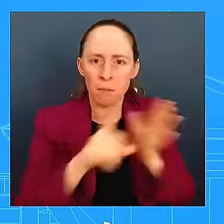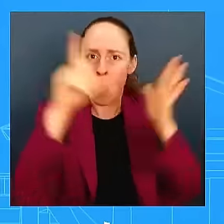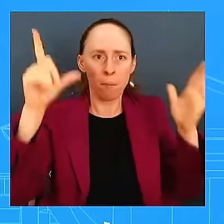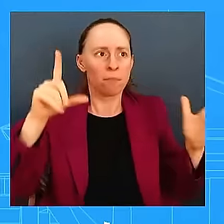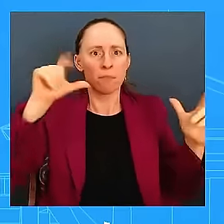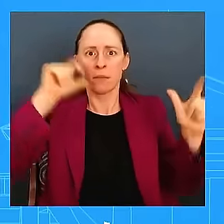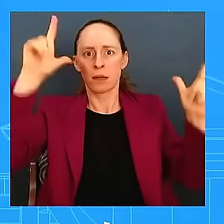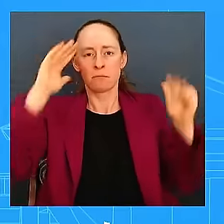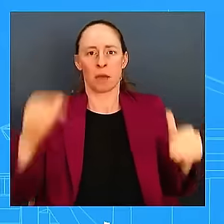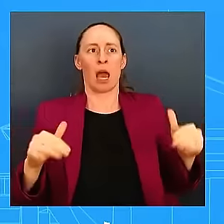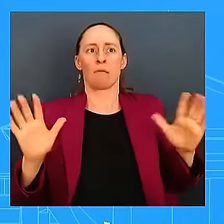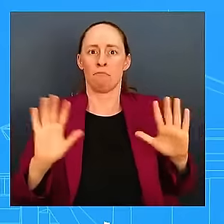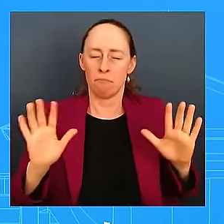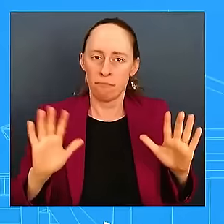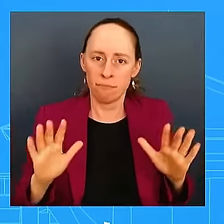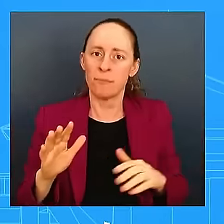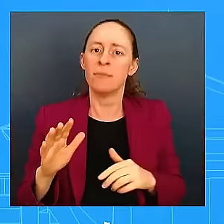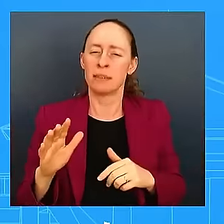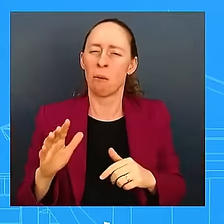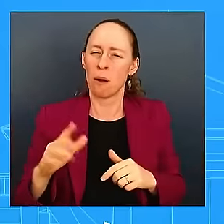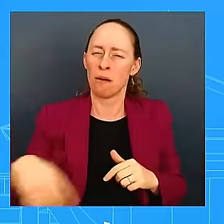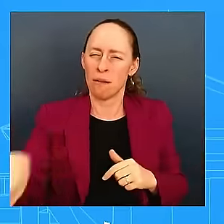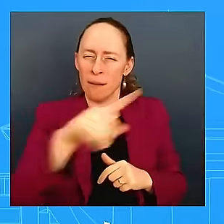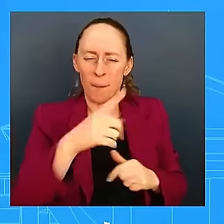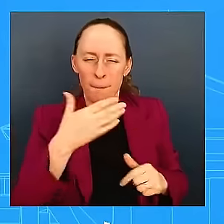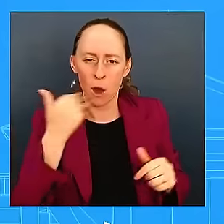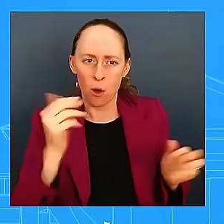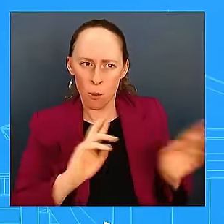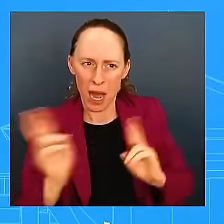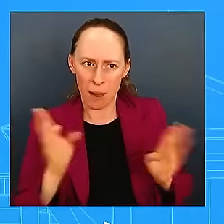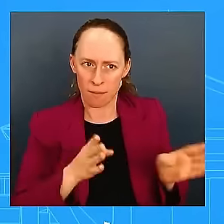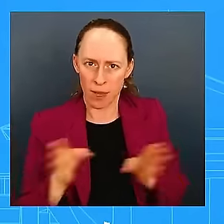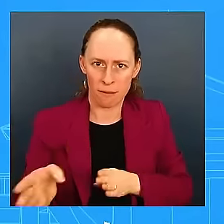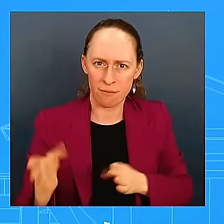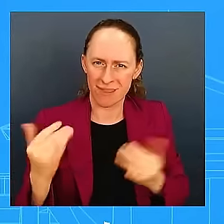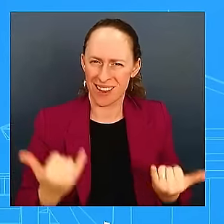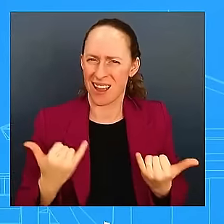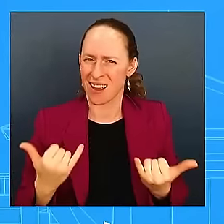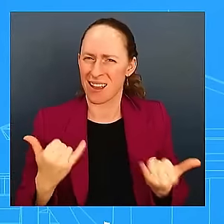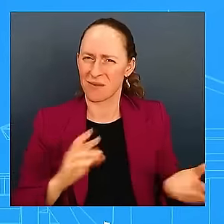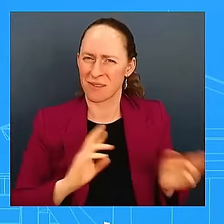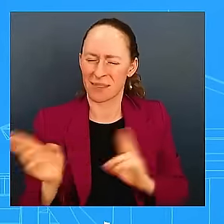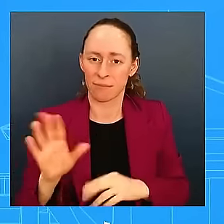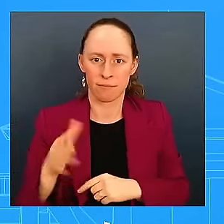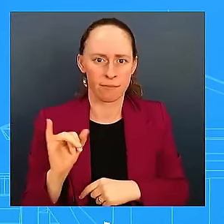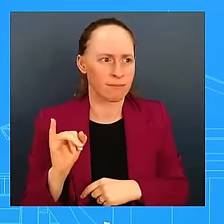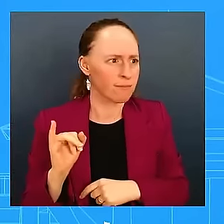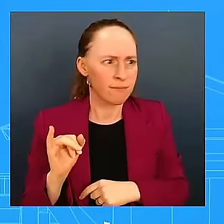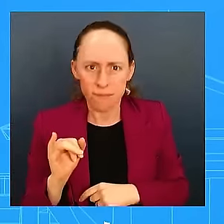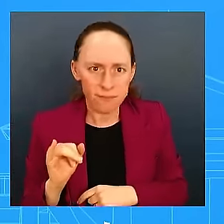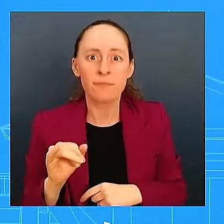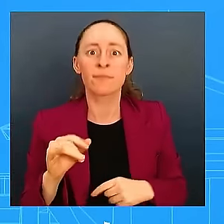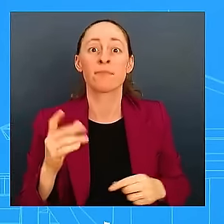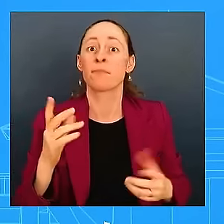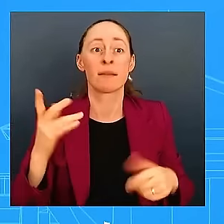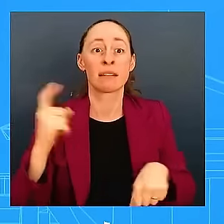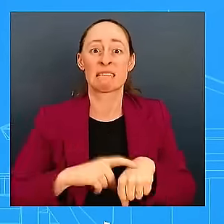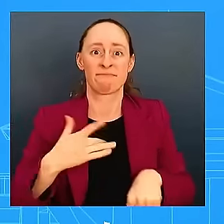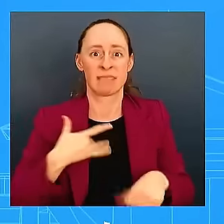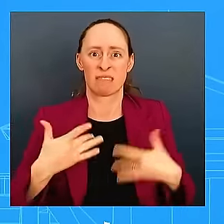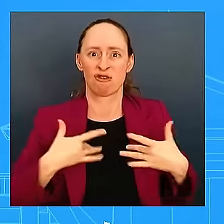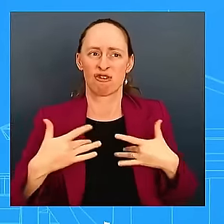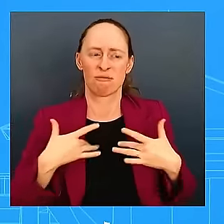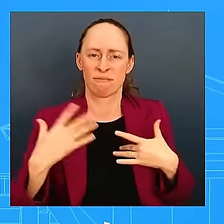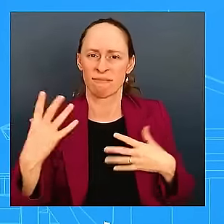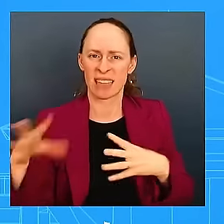put those plans in place today for where they're going to go, how they're going to contact their family and their friends, what they're